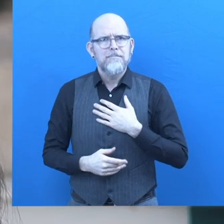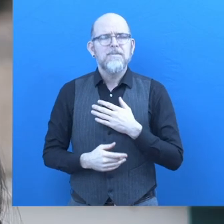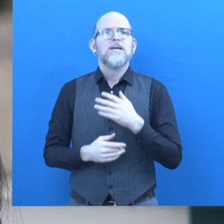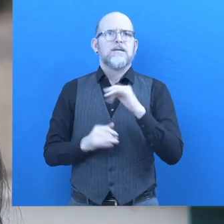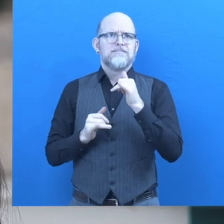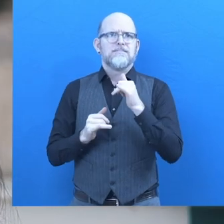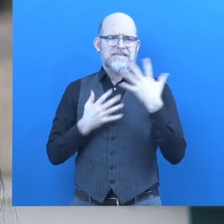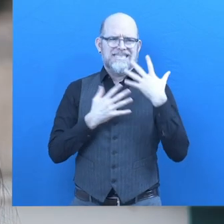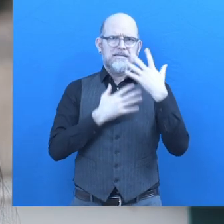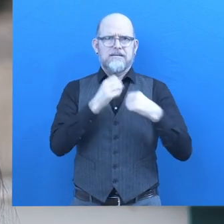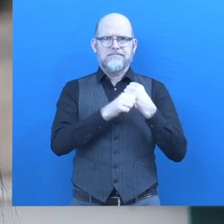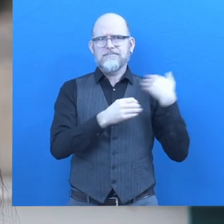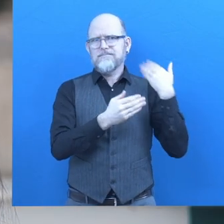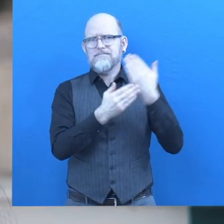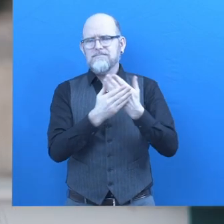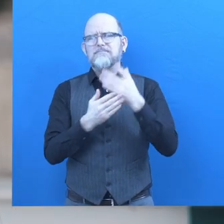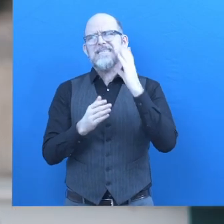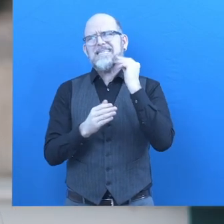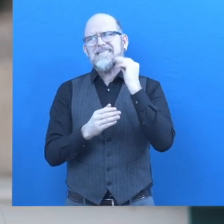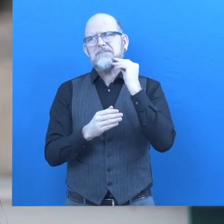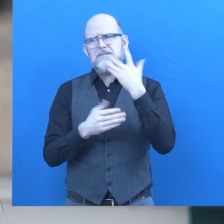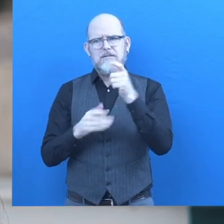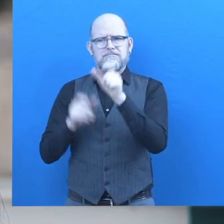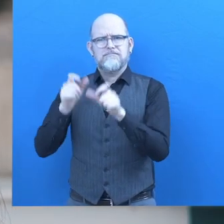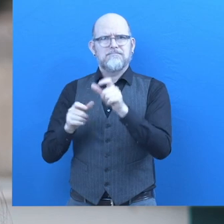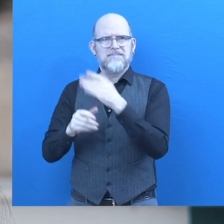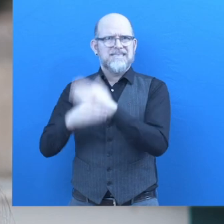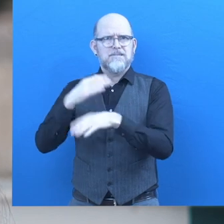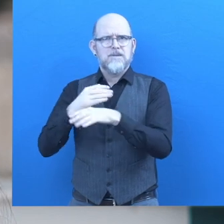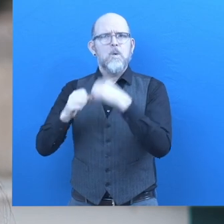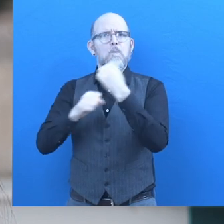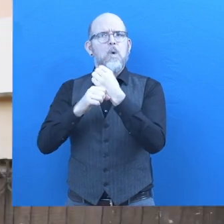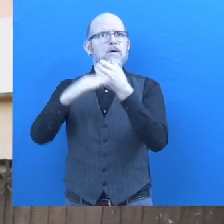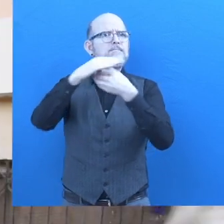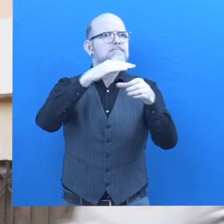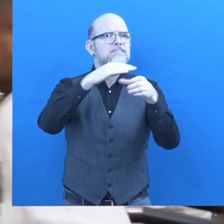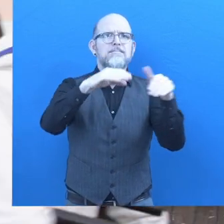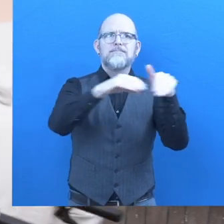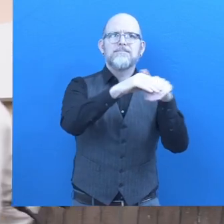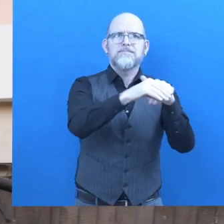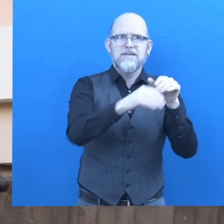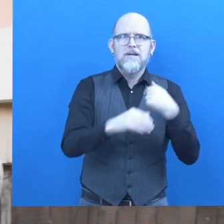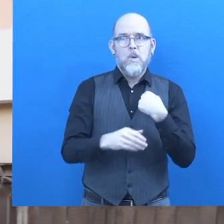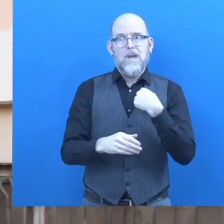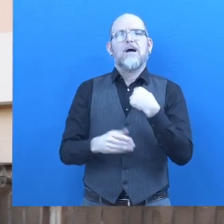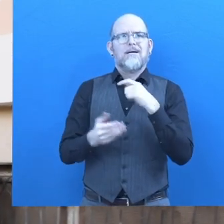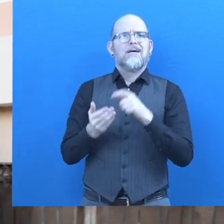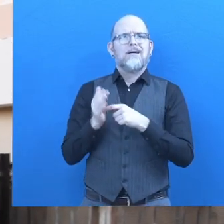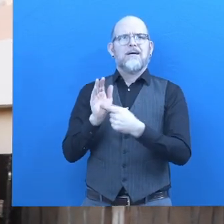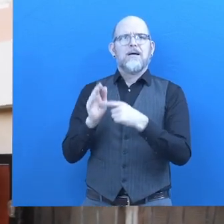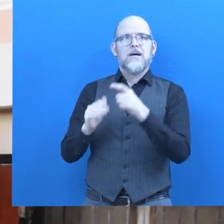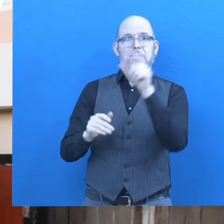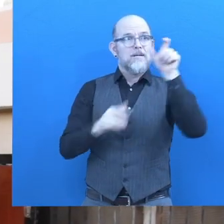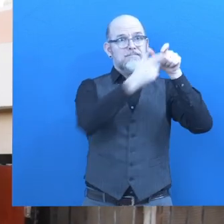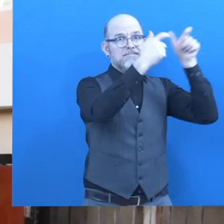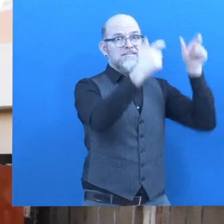We've been working for 10 years in the field of employment of persons with disabilities. And therefore, we support employers to find out what